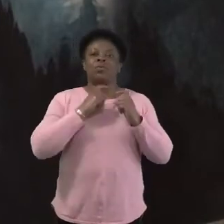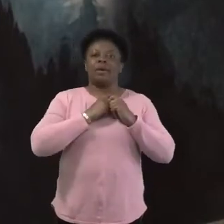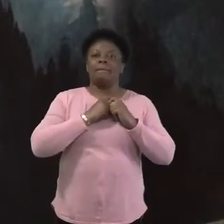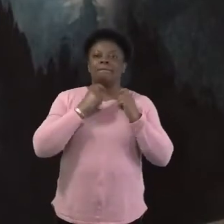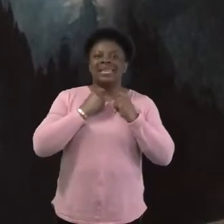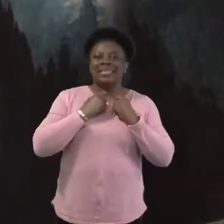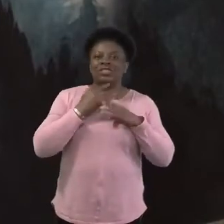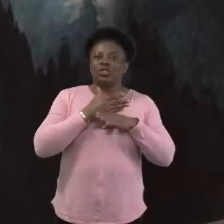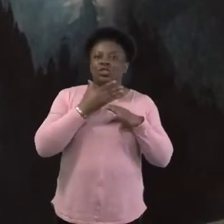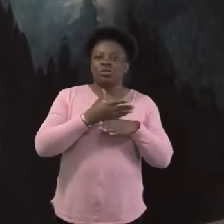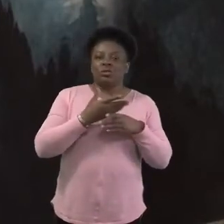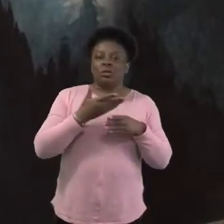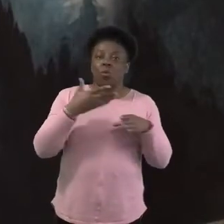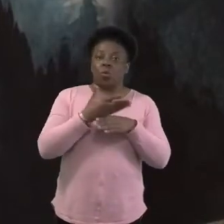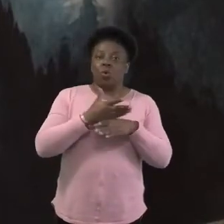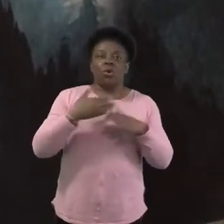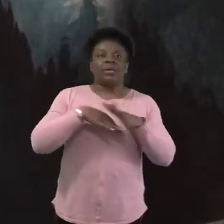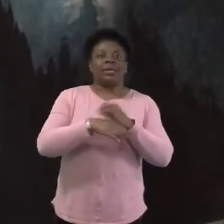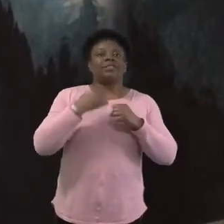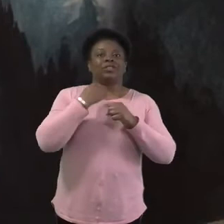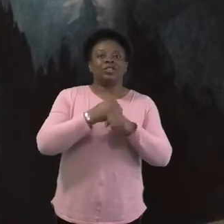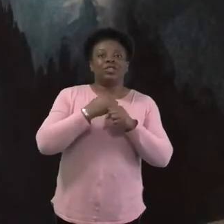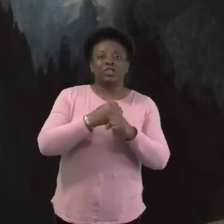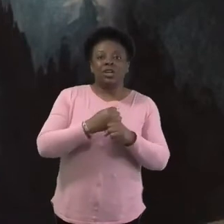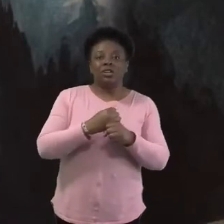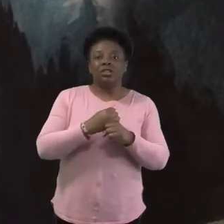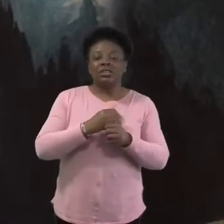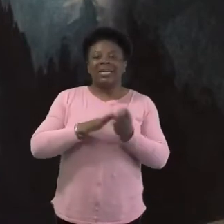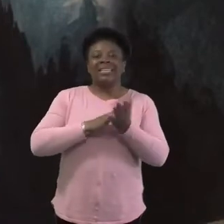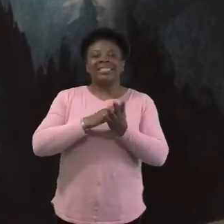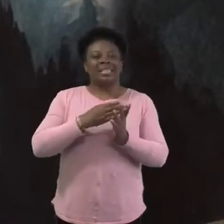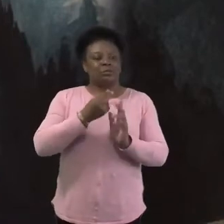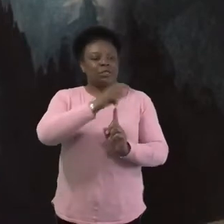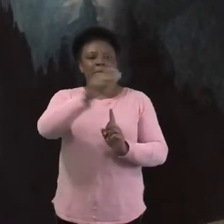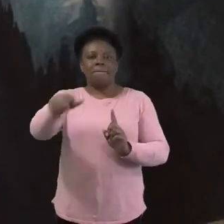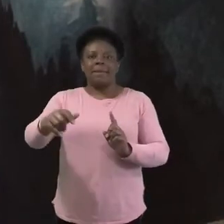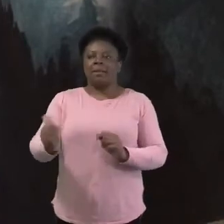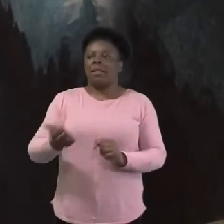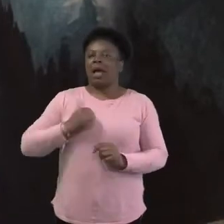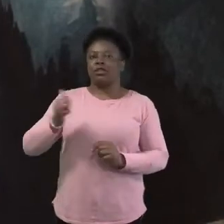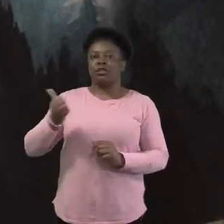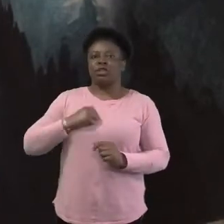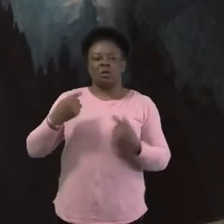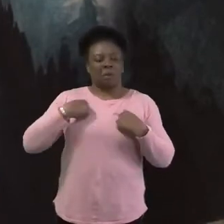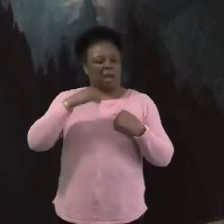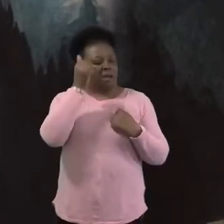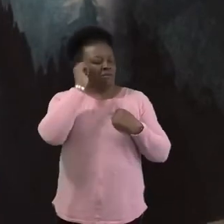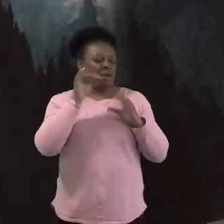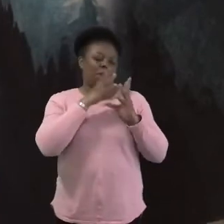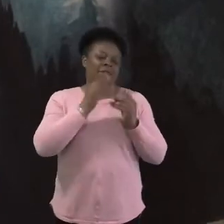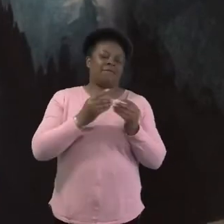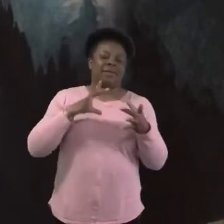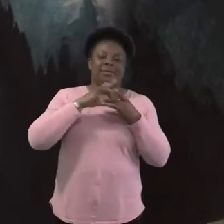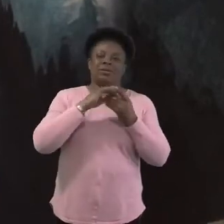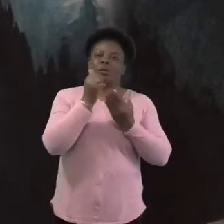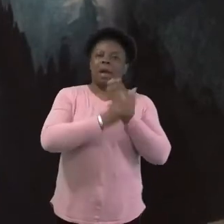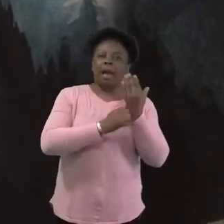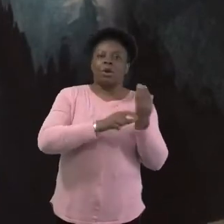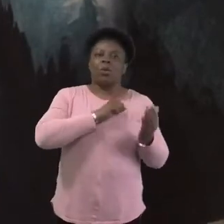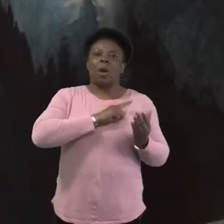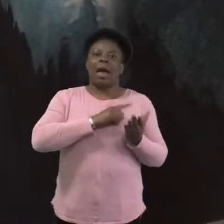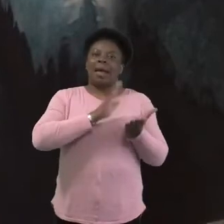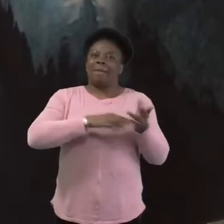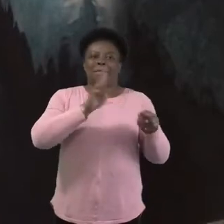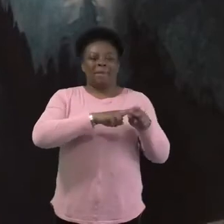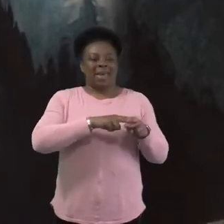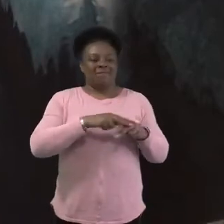I thought, you know, I'm supposed to just know this and it'll be embarrassing if I, if I asked it. So I think leading into the future, I think that it'd